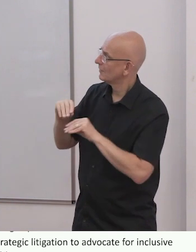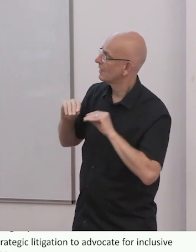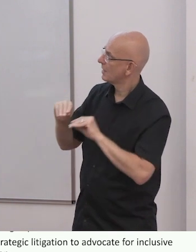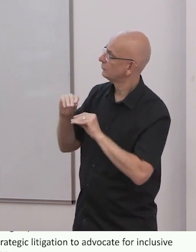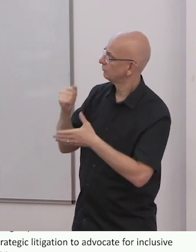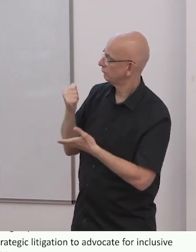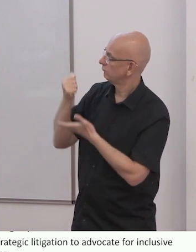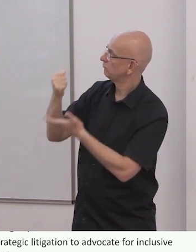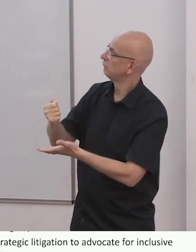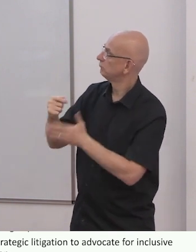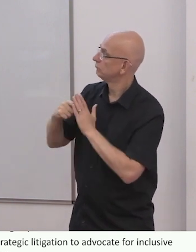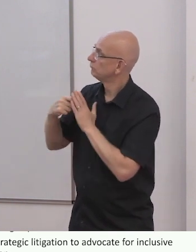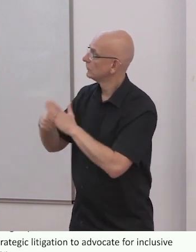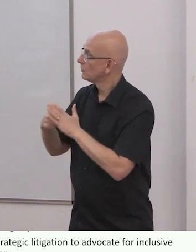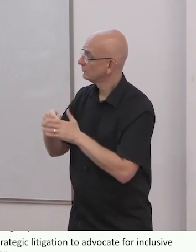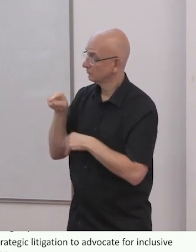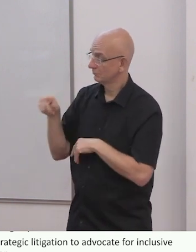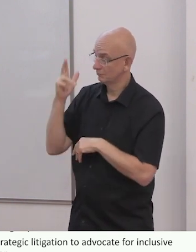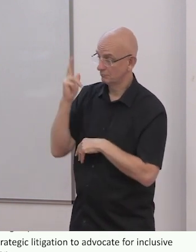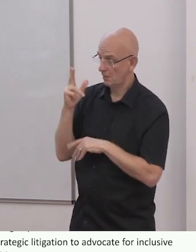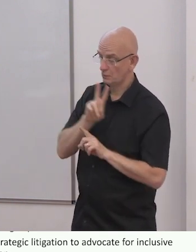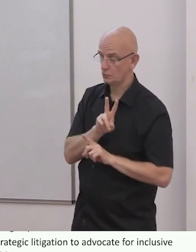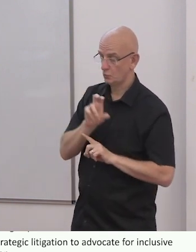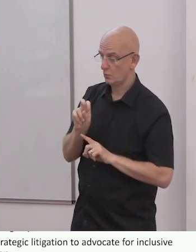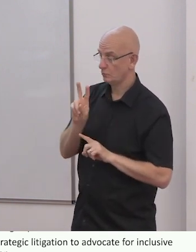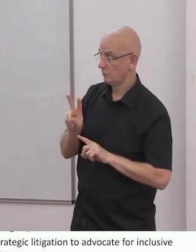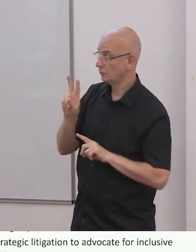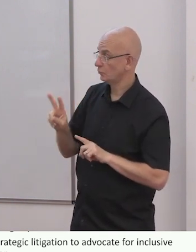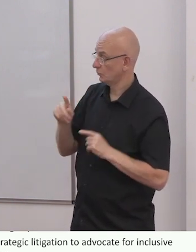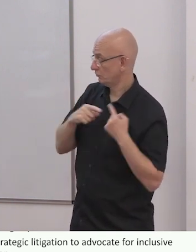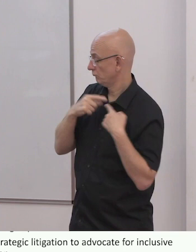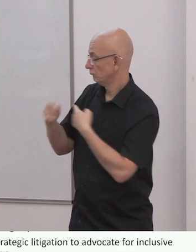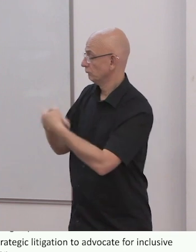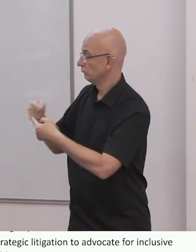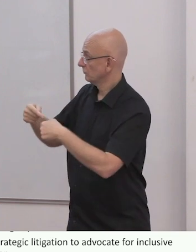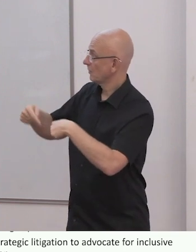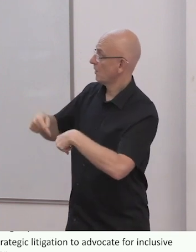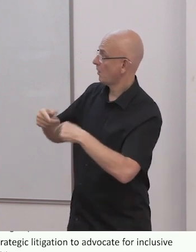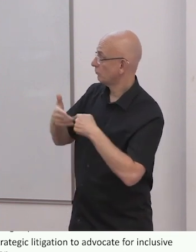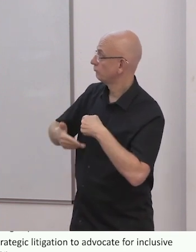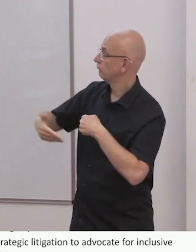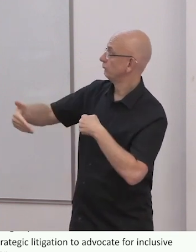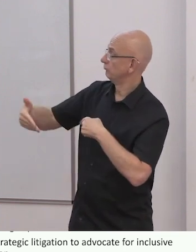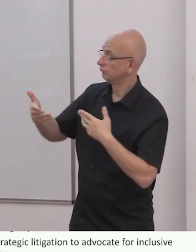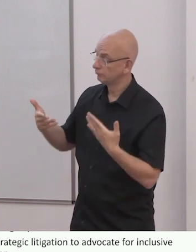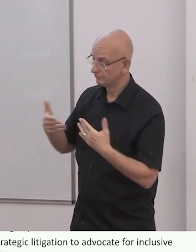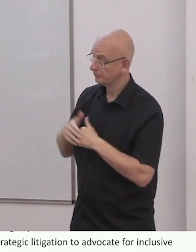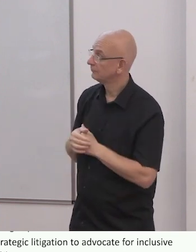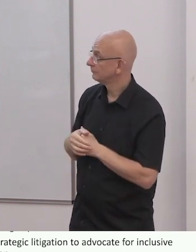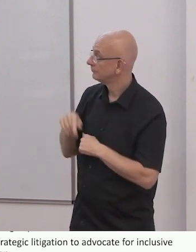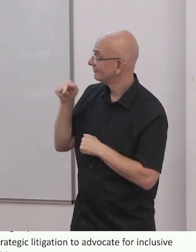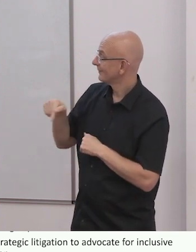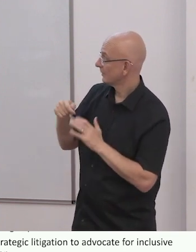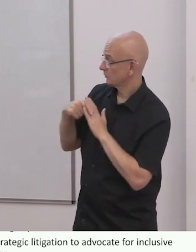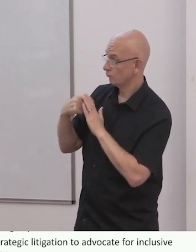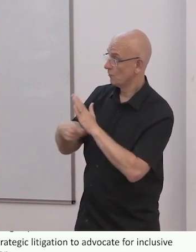project are a series of toolkits on inclusive education for